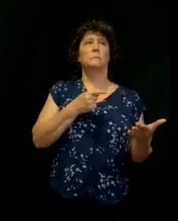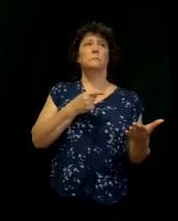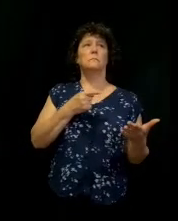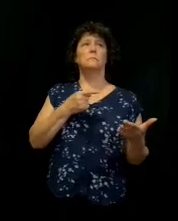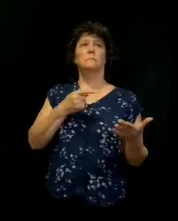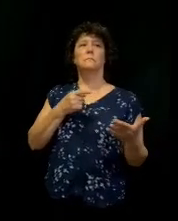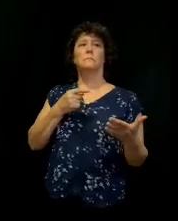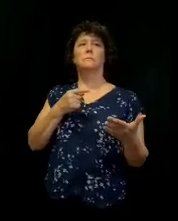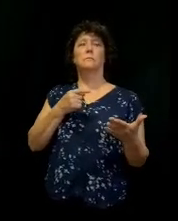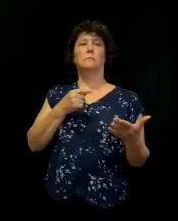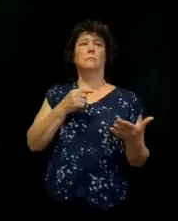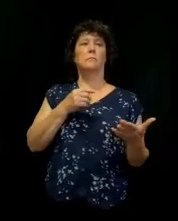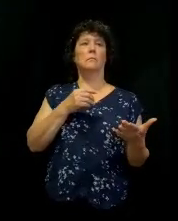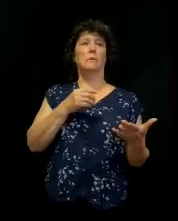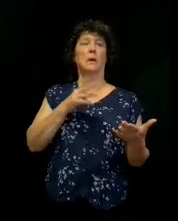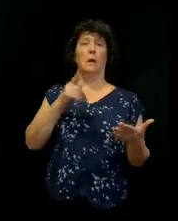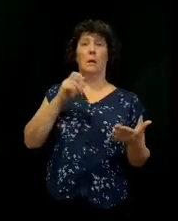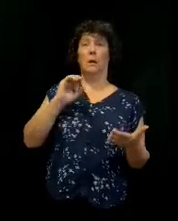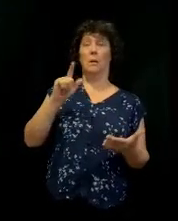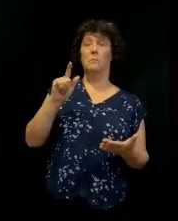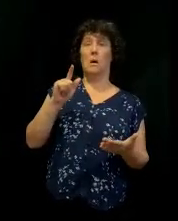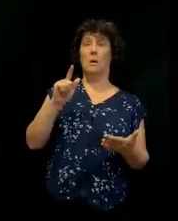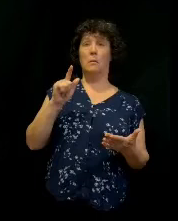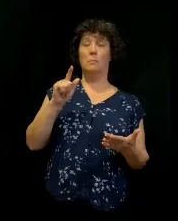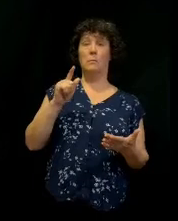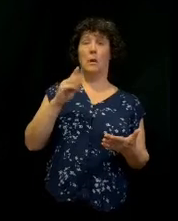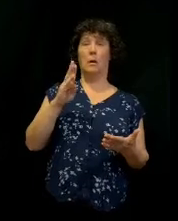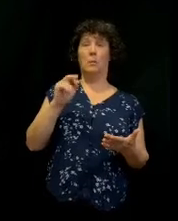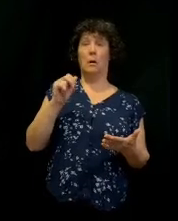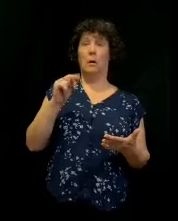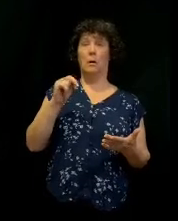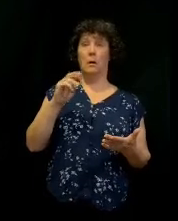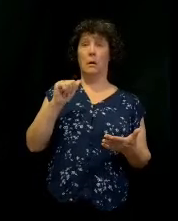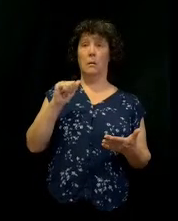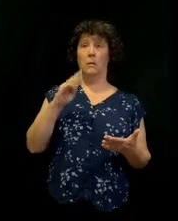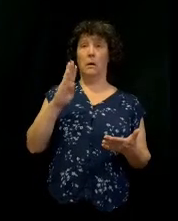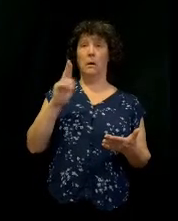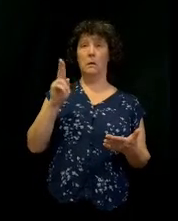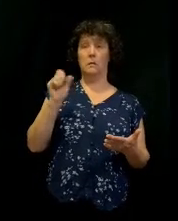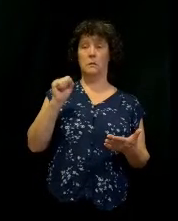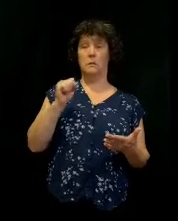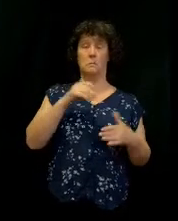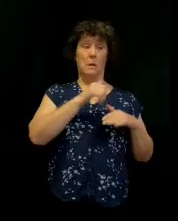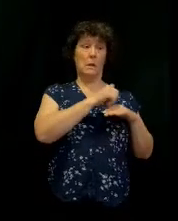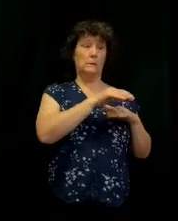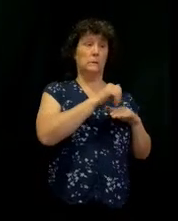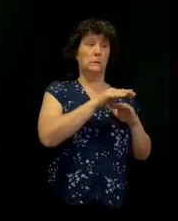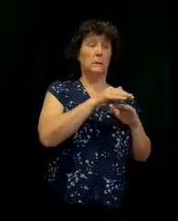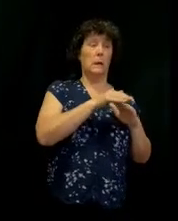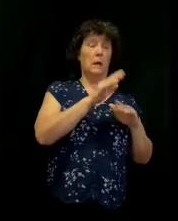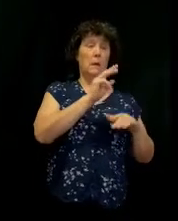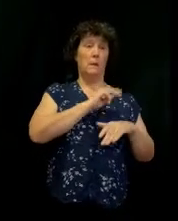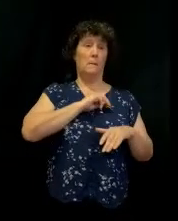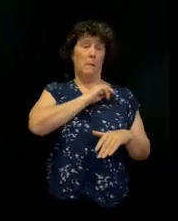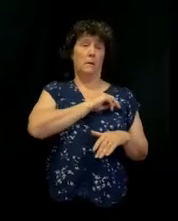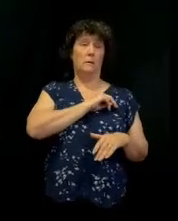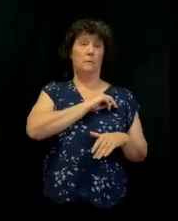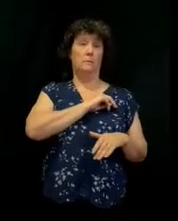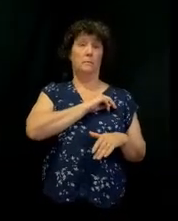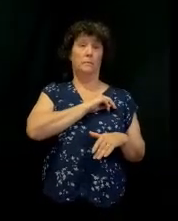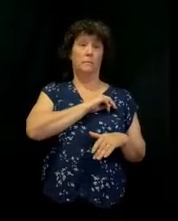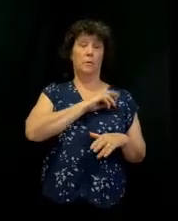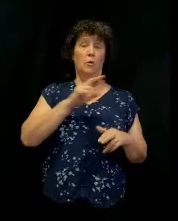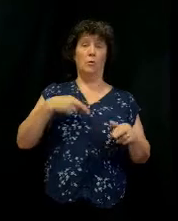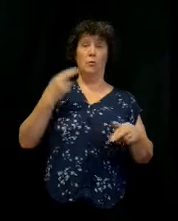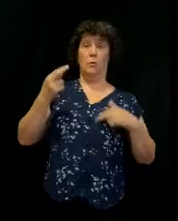Barnabas and Paul had been sent out on the missionary journey. Gentiles were getting saved. Revival